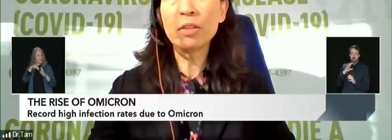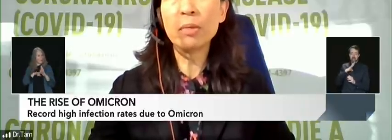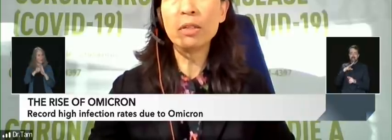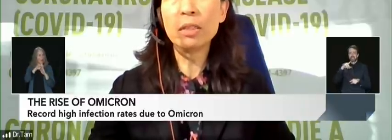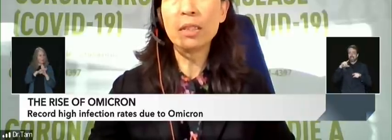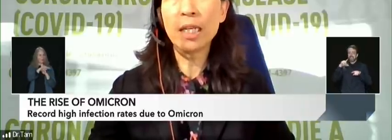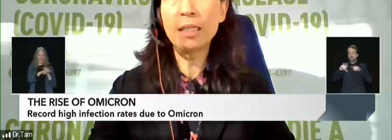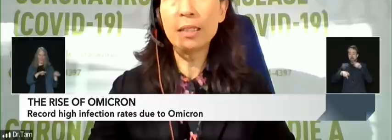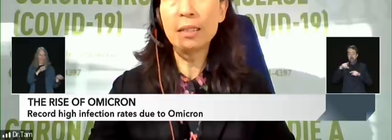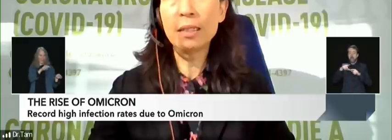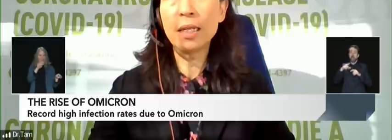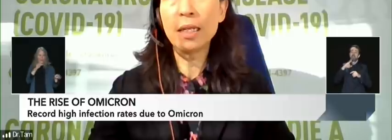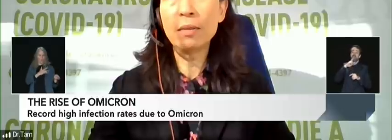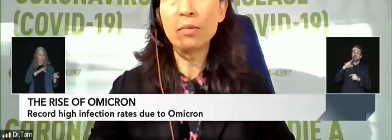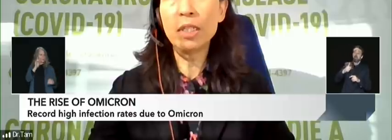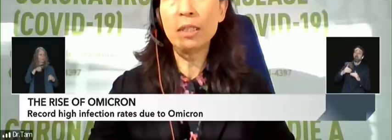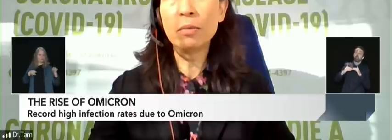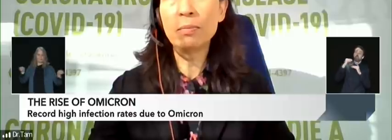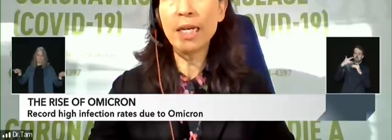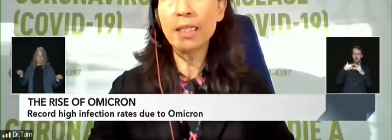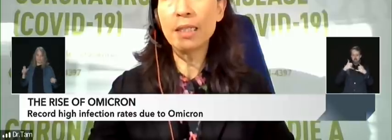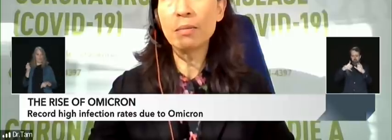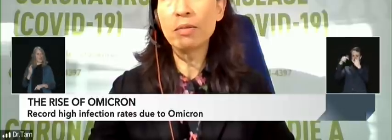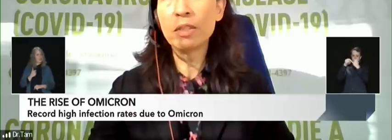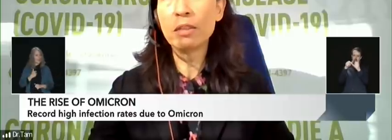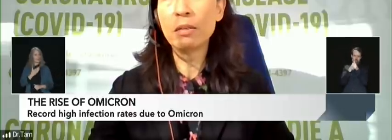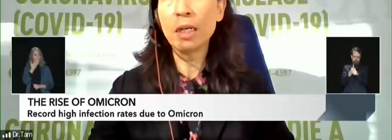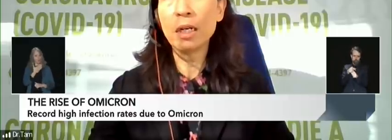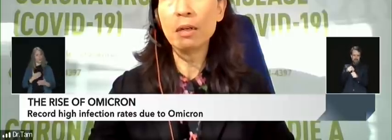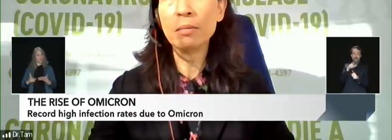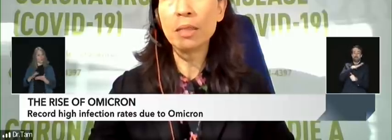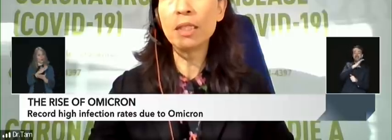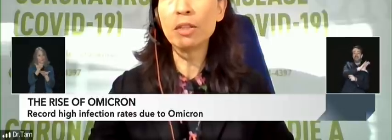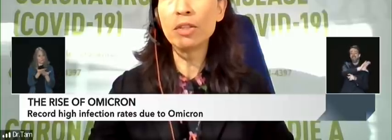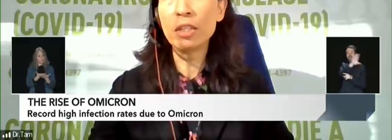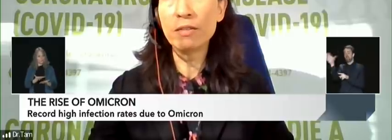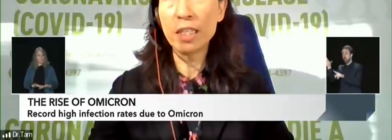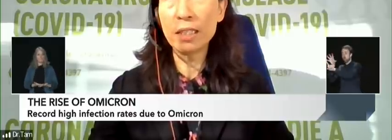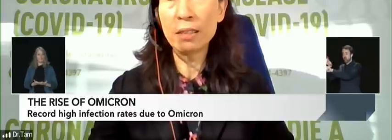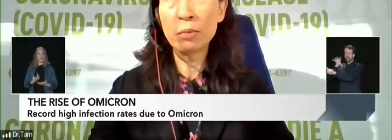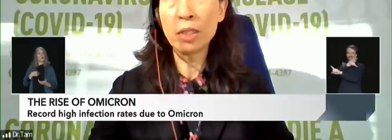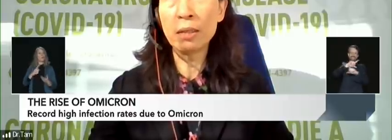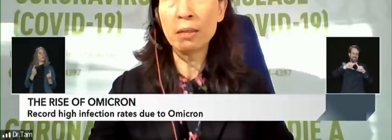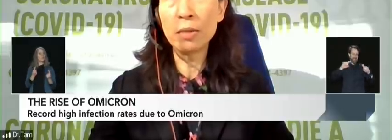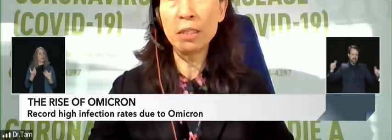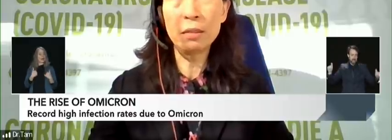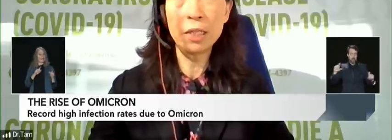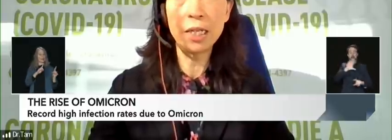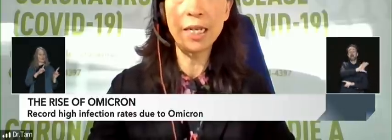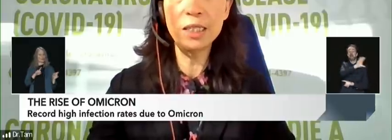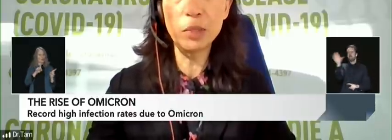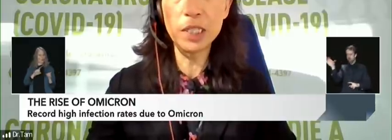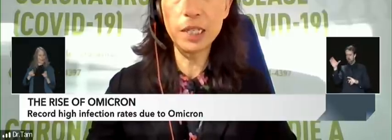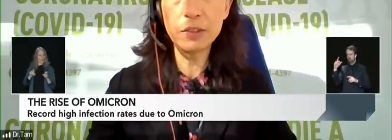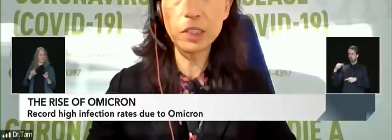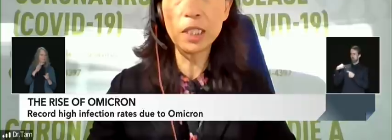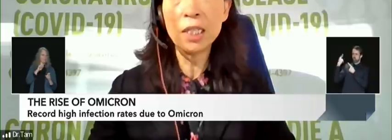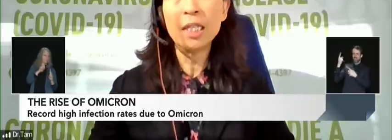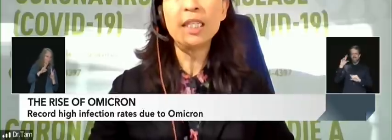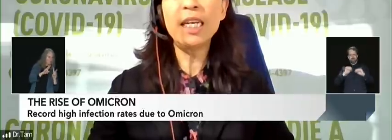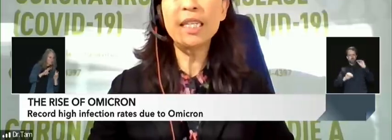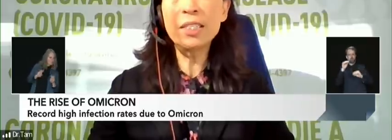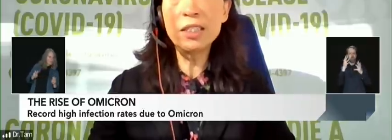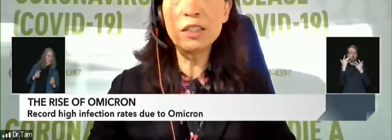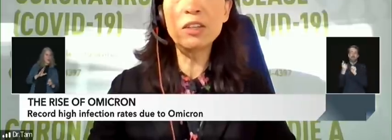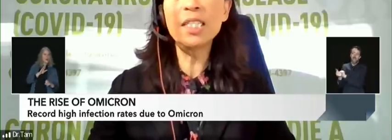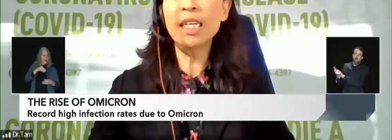good at capturing most cases and we we backed it up through several surveys where we look at antibody levels